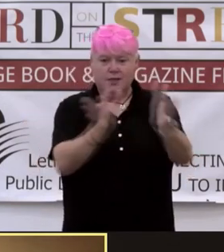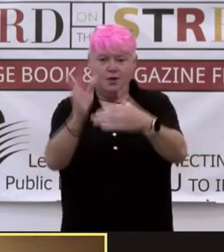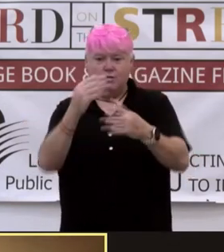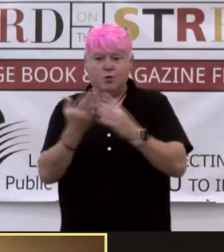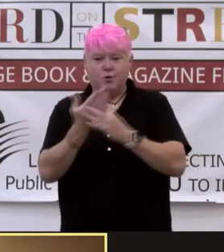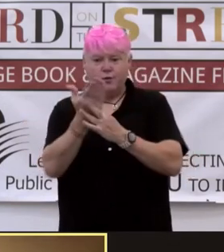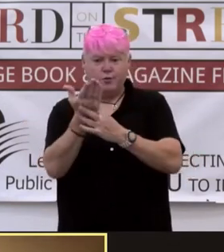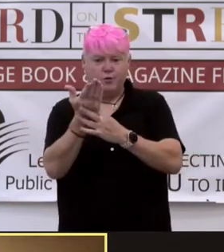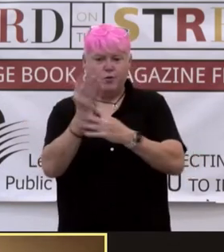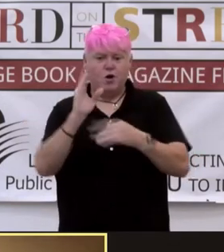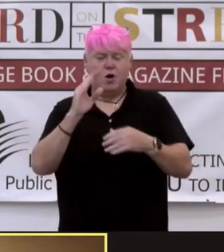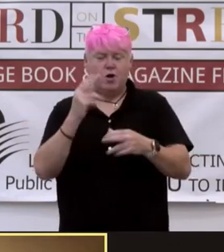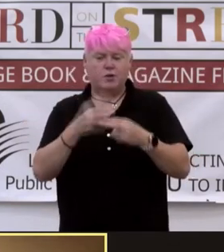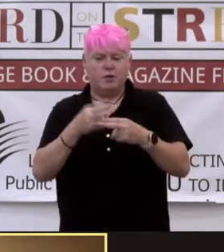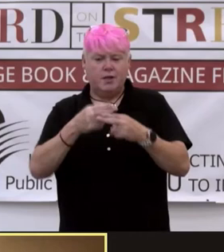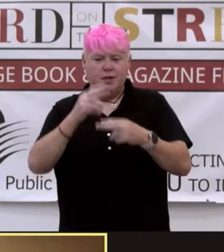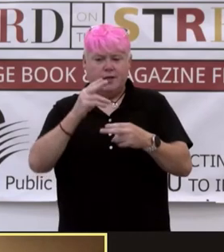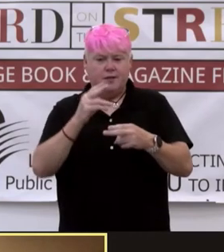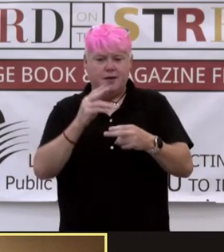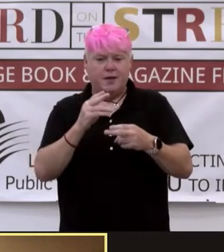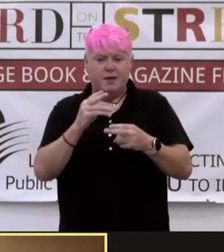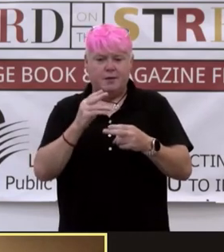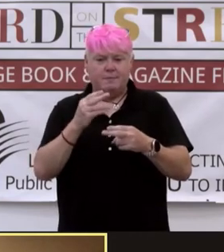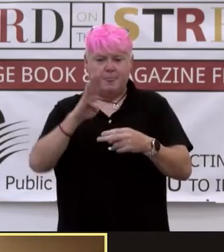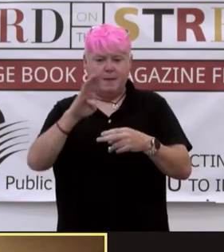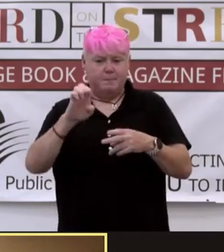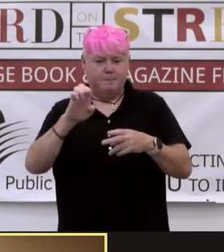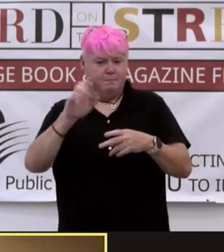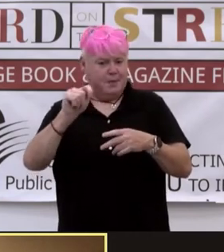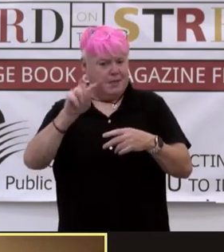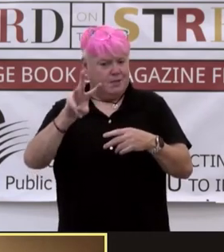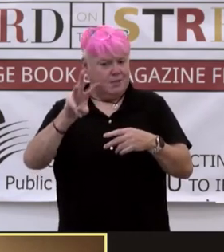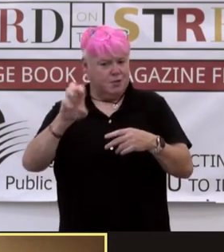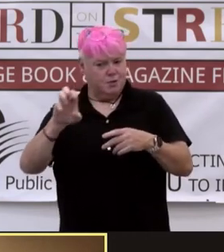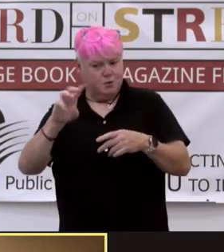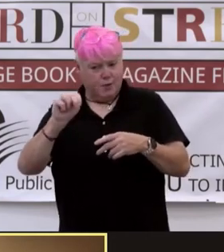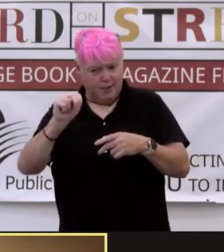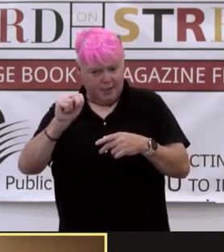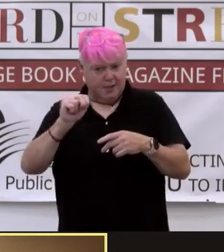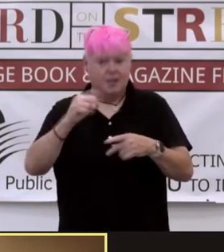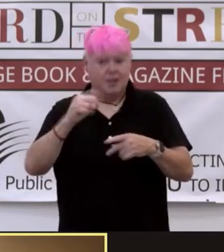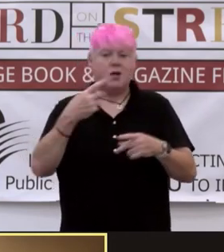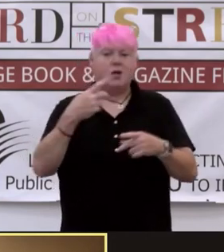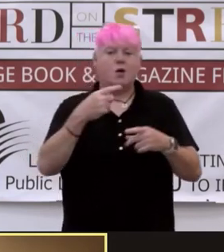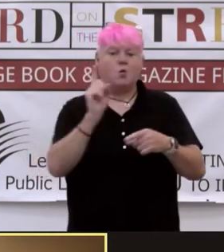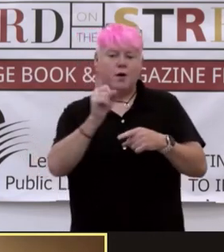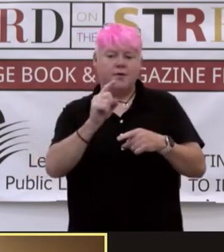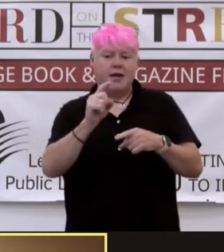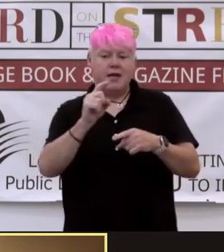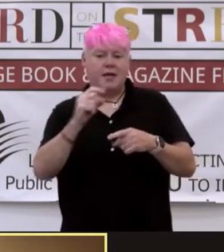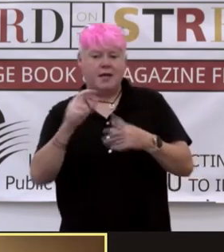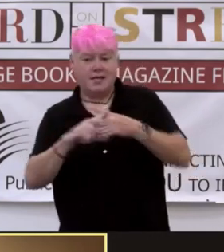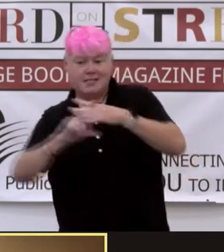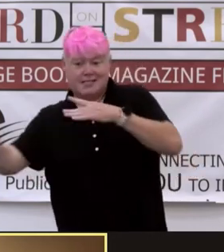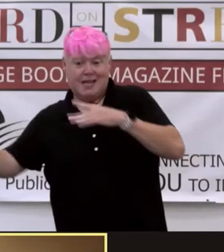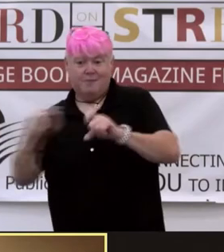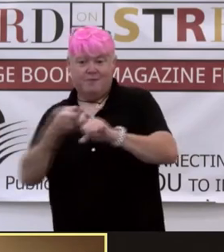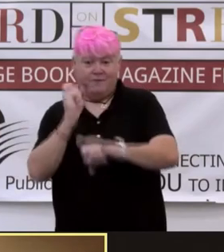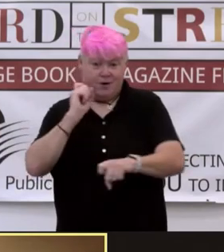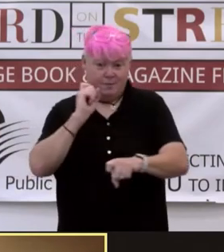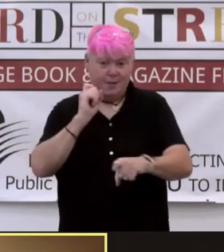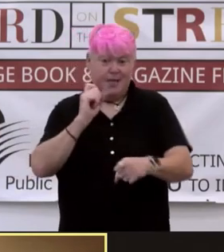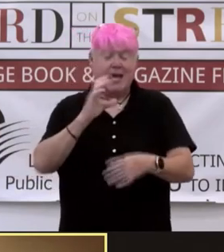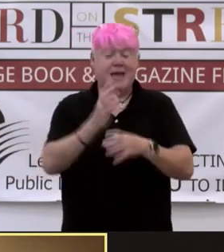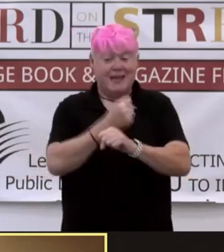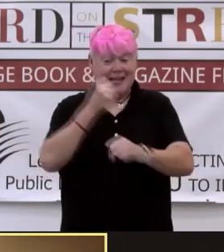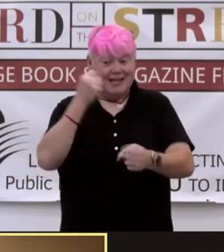saving other girls from situations they themselves escaped from. When they meet the Keeper of Between, they get embroiled in a fight for